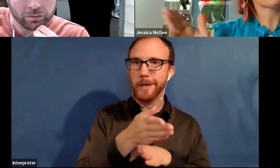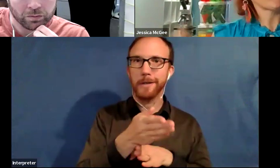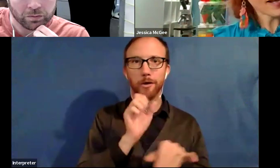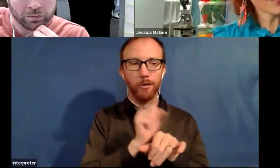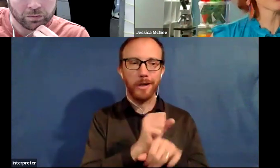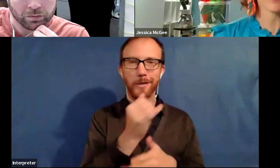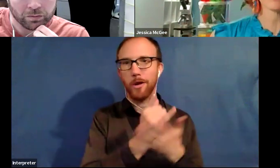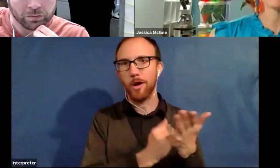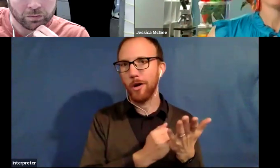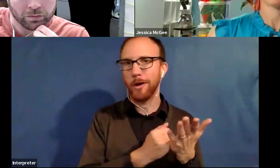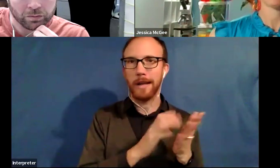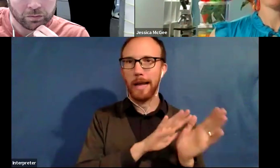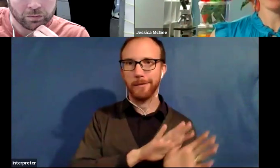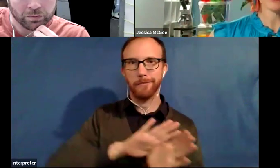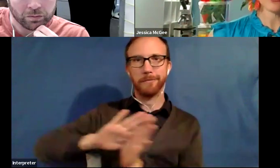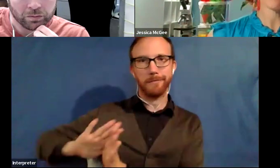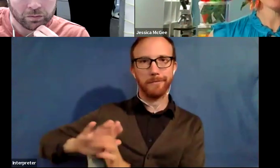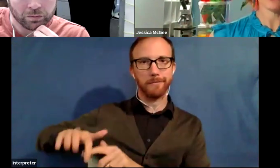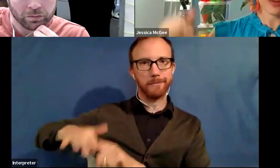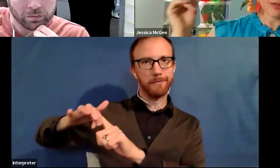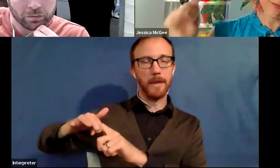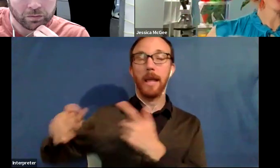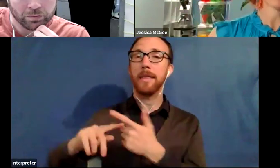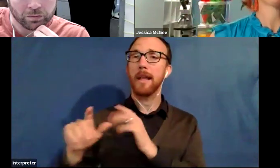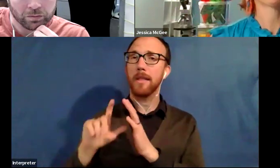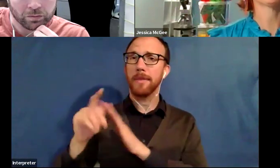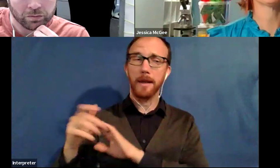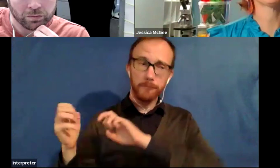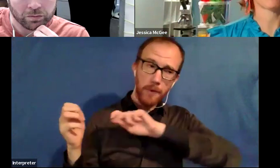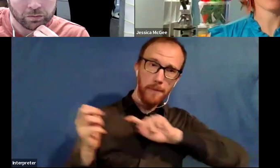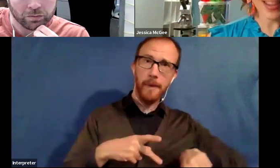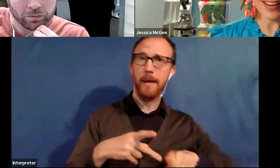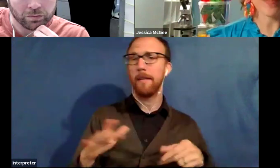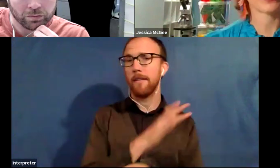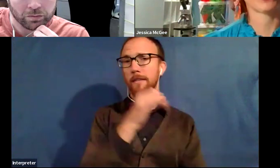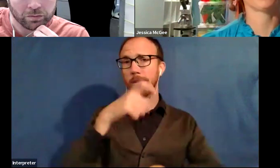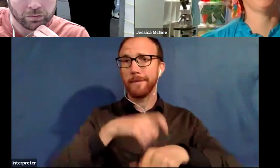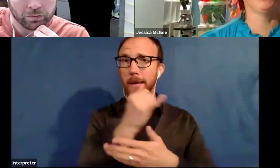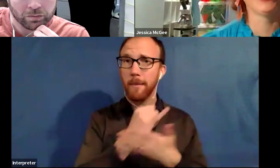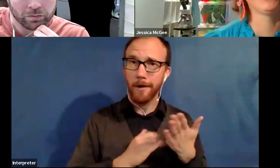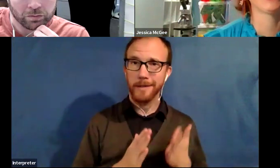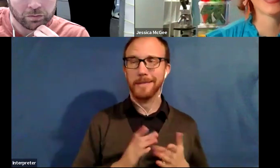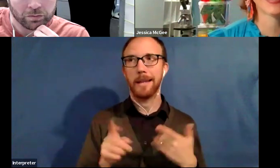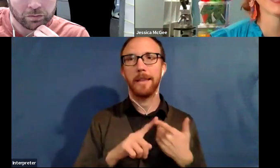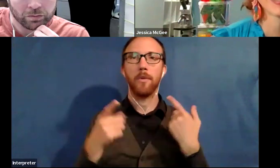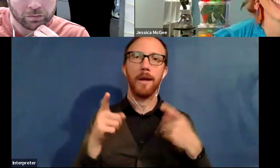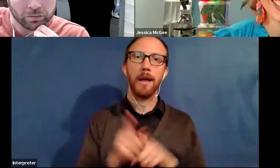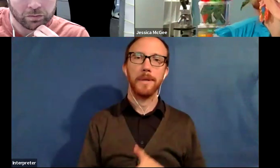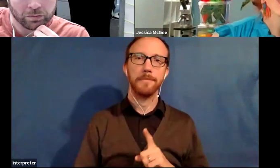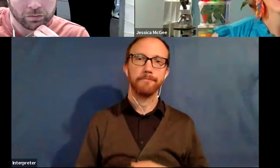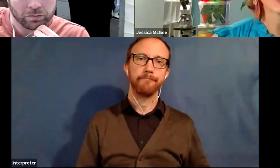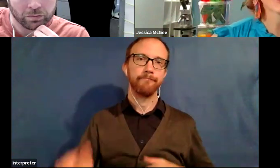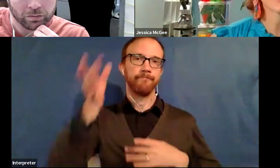ended up getting myself back on track and really dove into full-time artists and then I got breast cancer. And